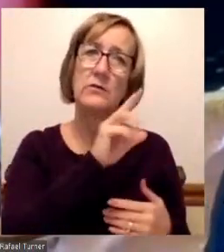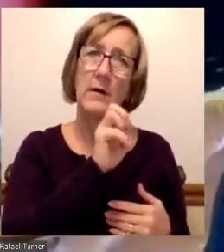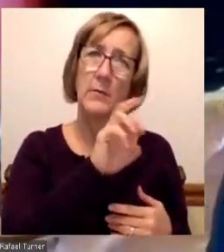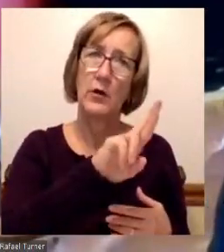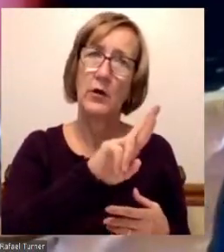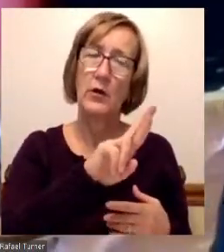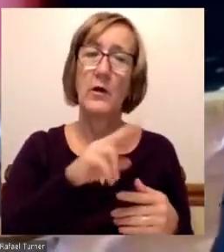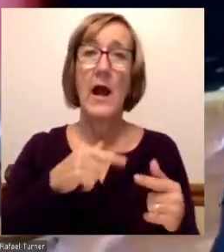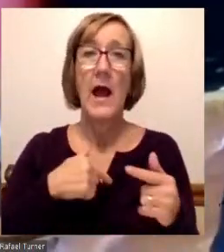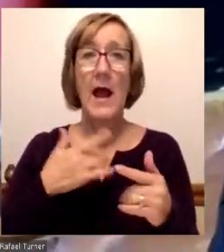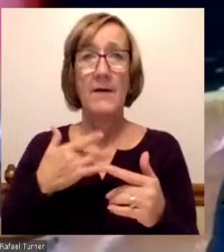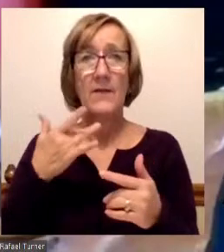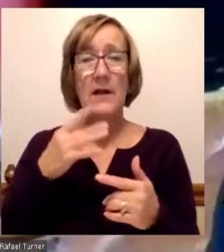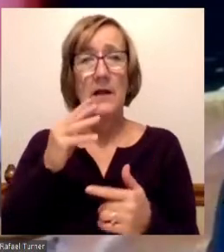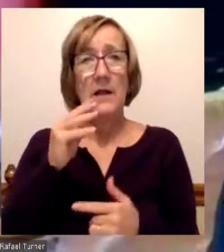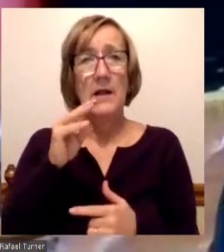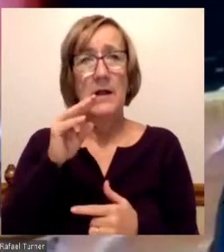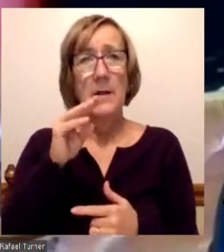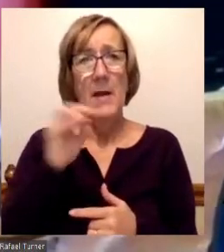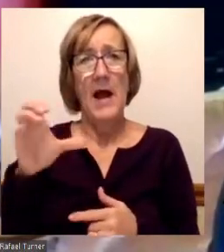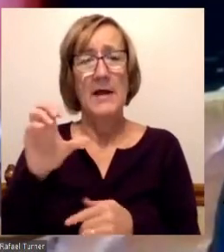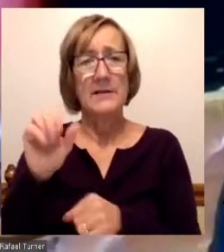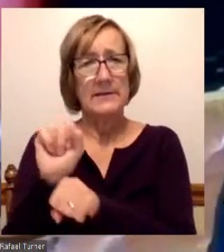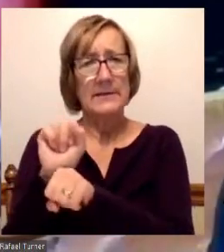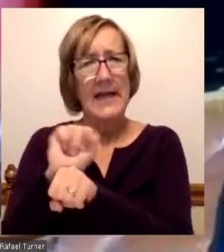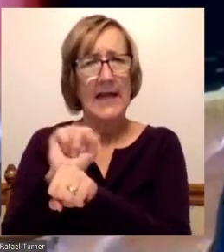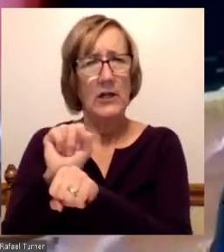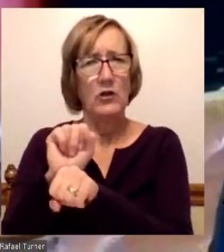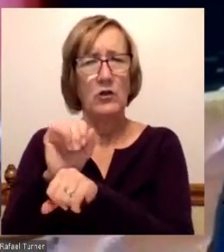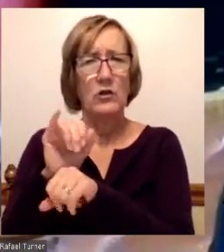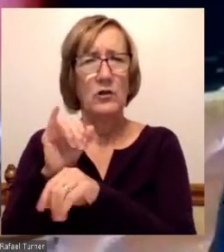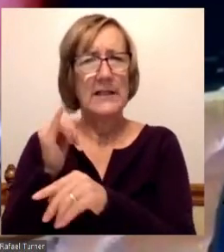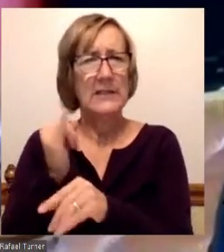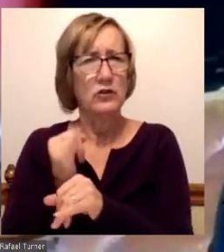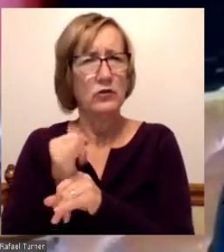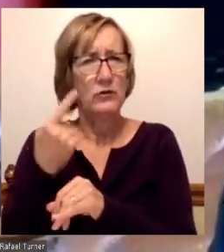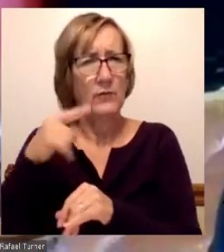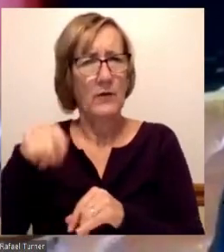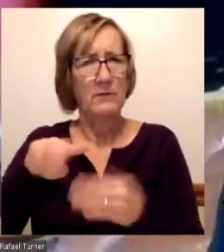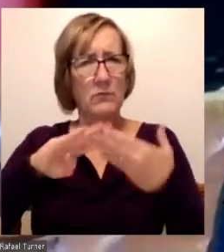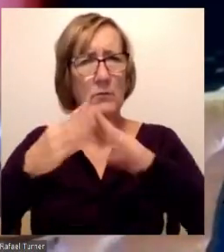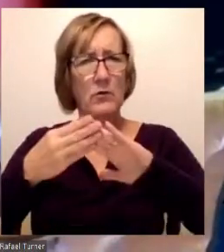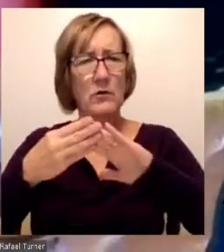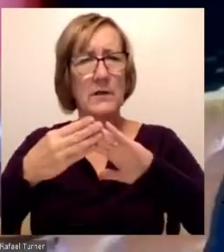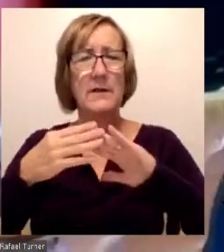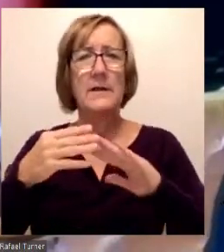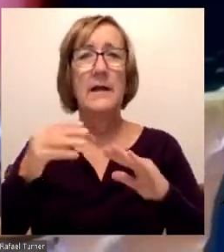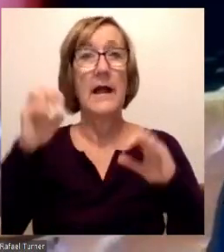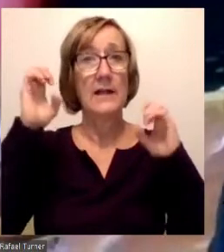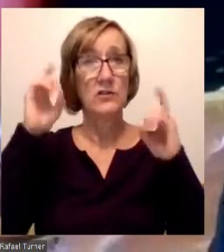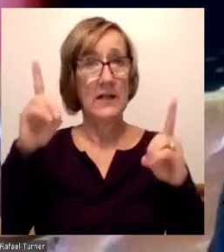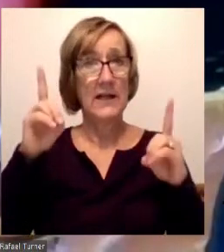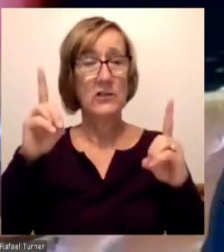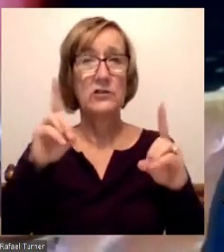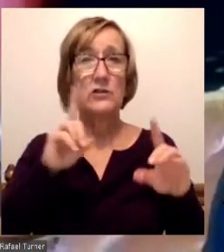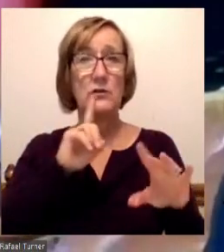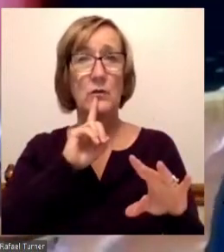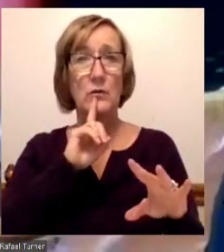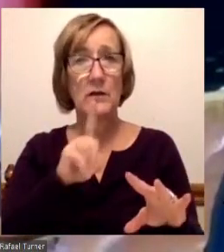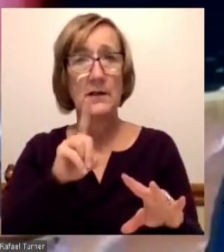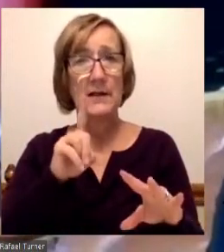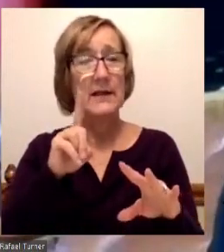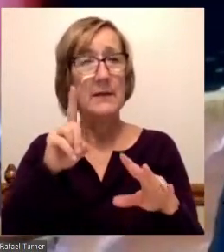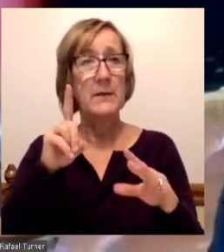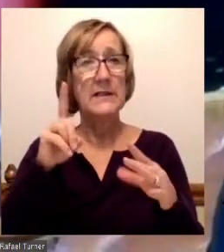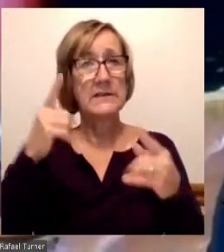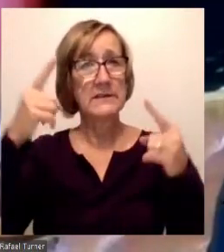to be an anchor institution for our community. It has been said that education is an ornament and prosperity